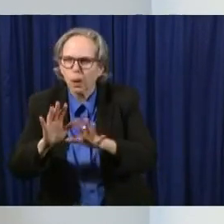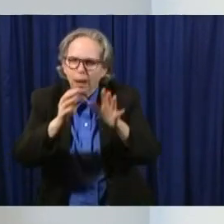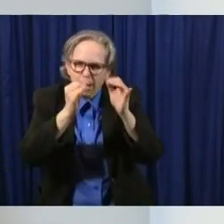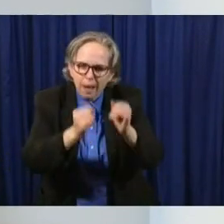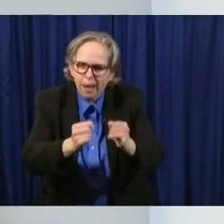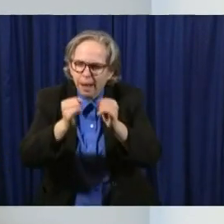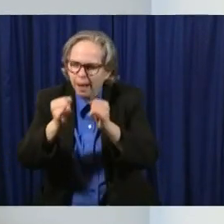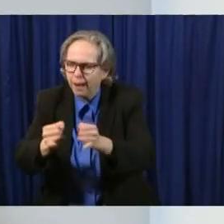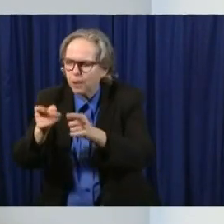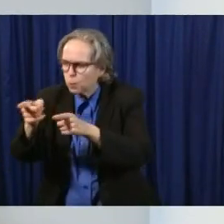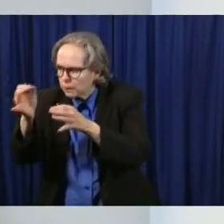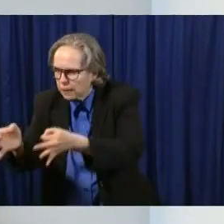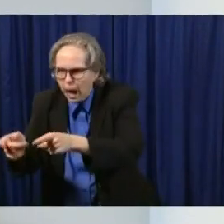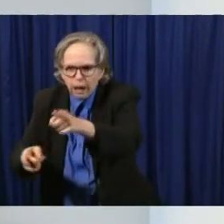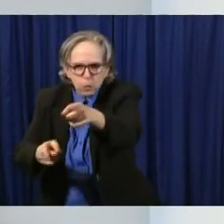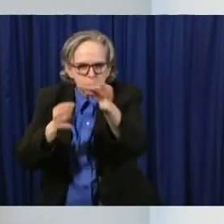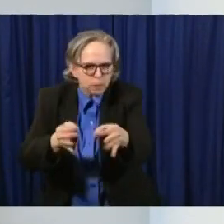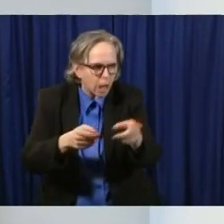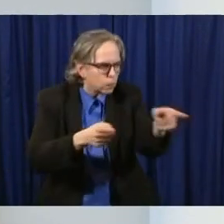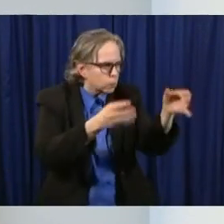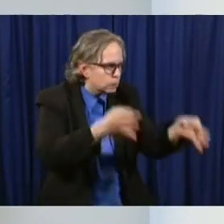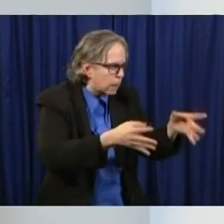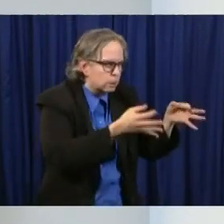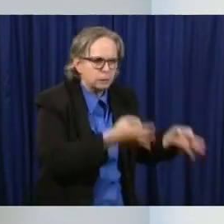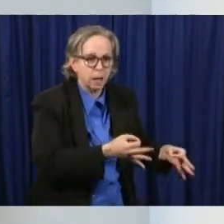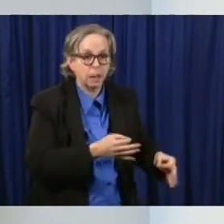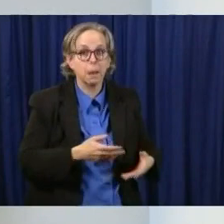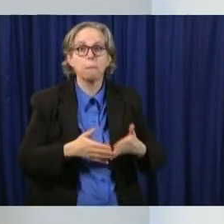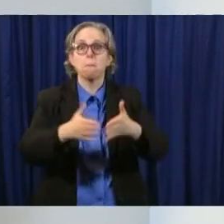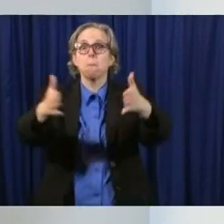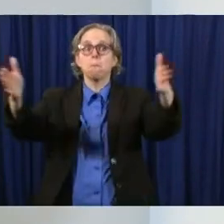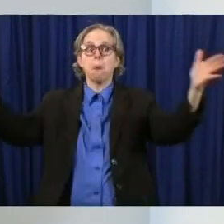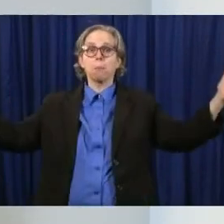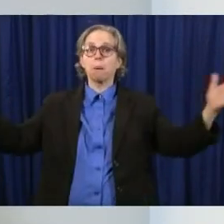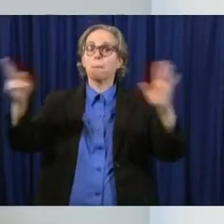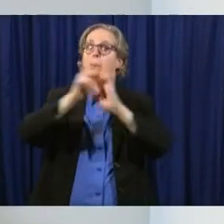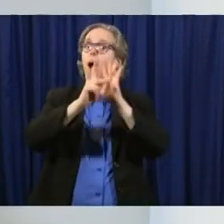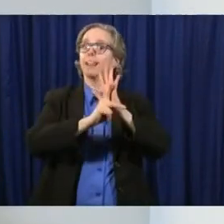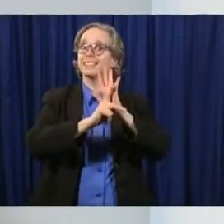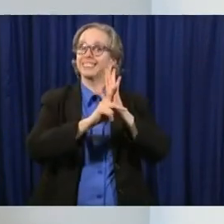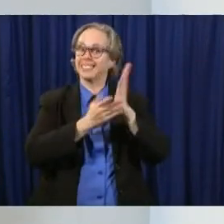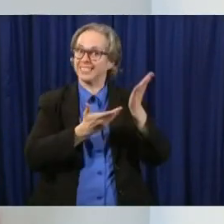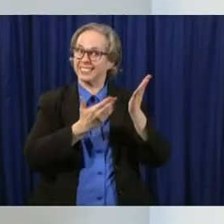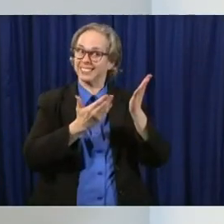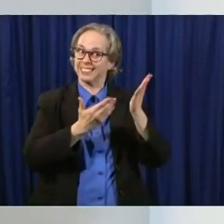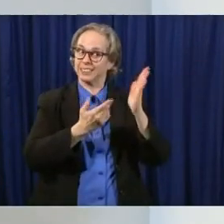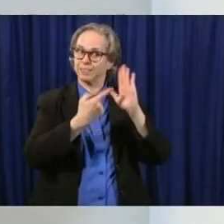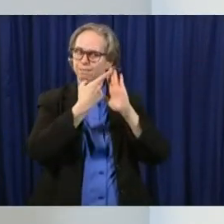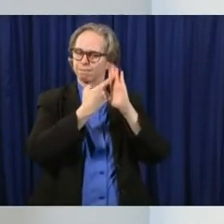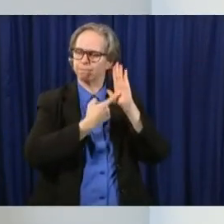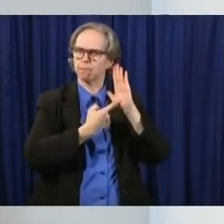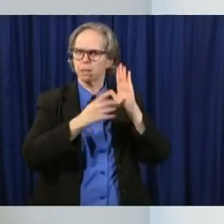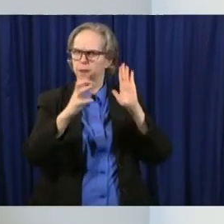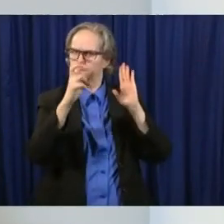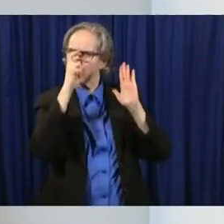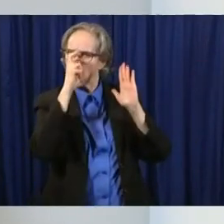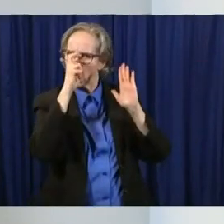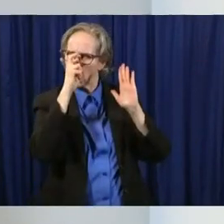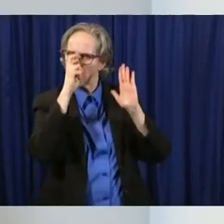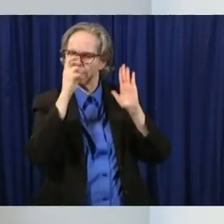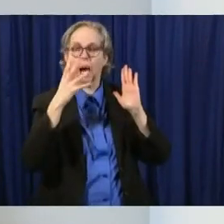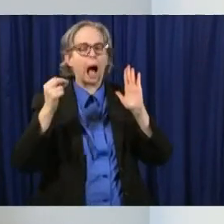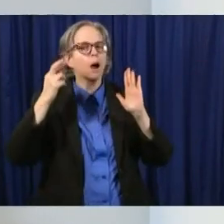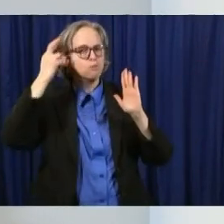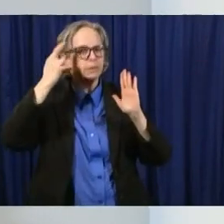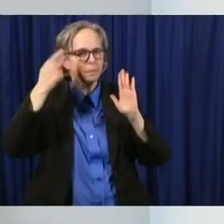what we have done from the public policy is is being firm and reasonable trying to protect health the